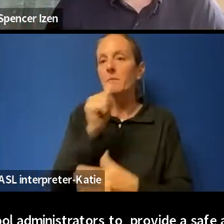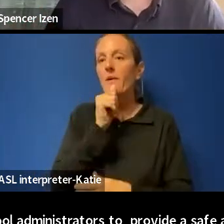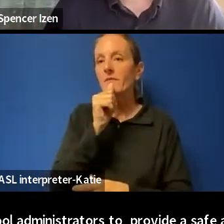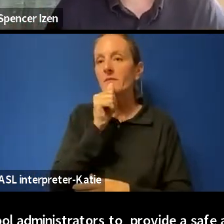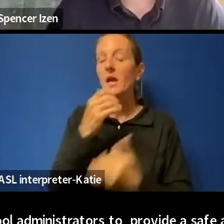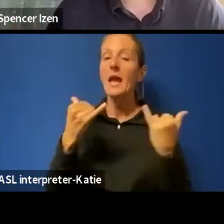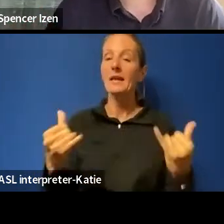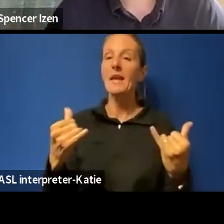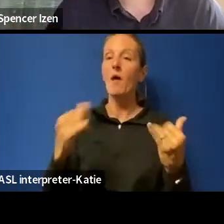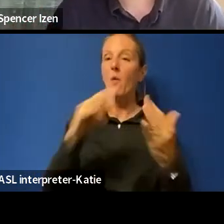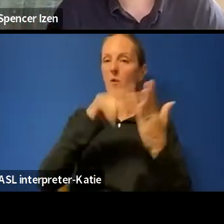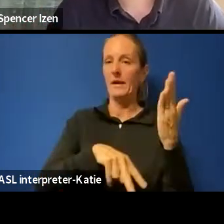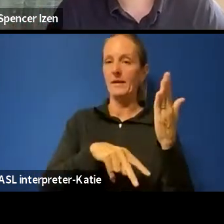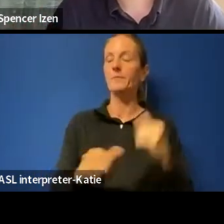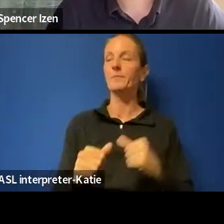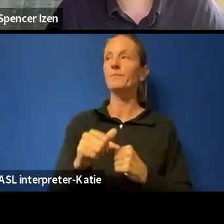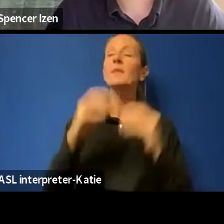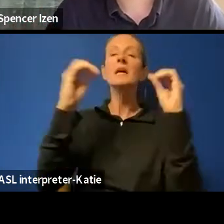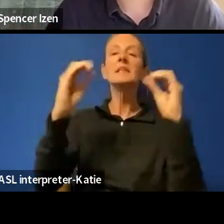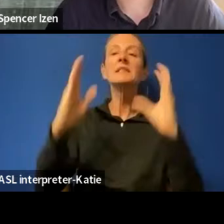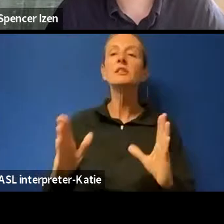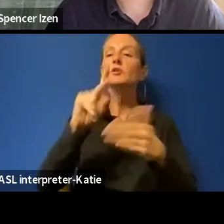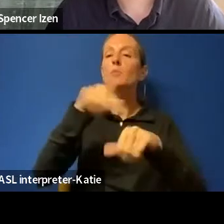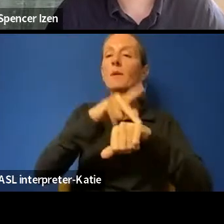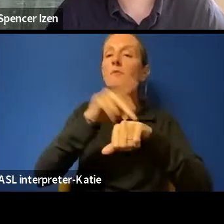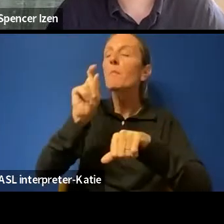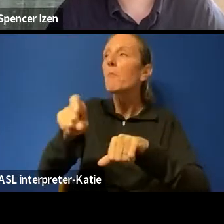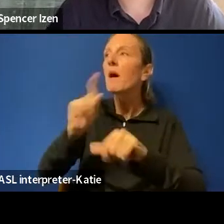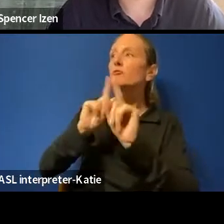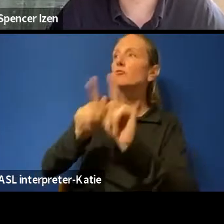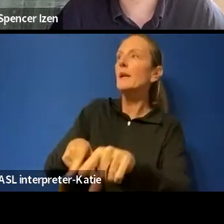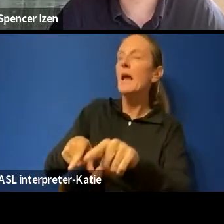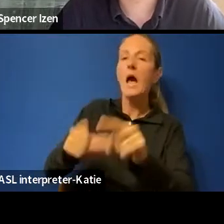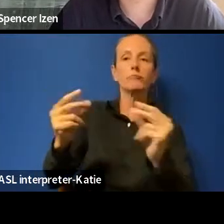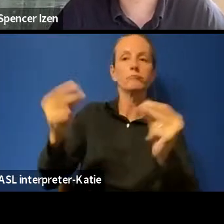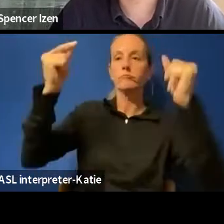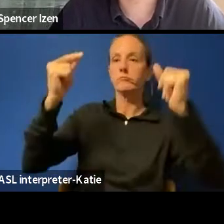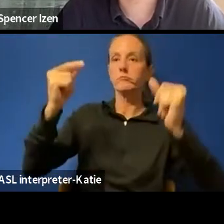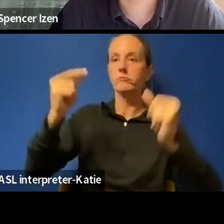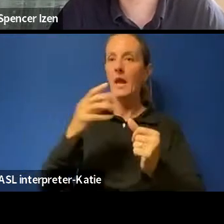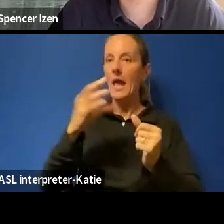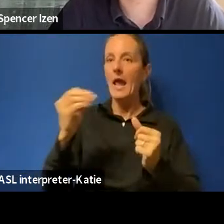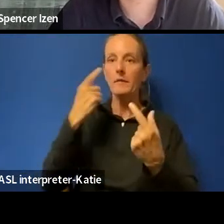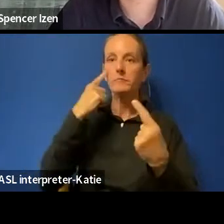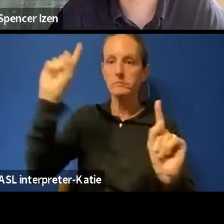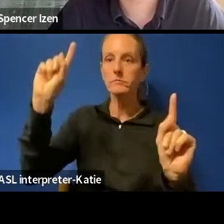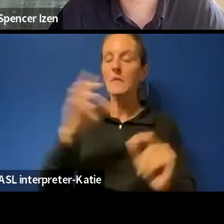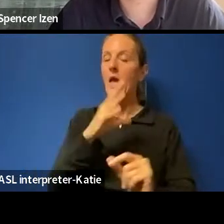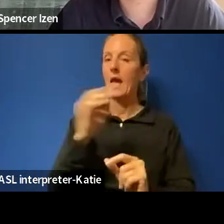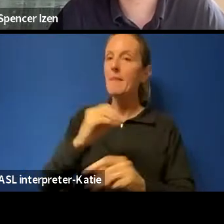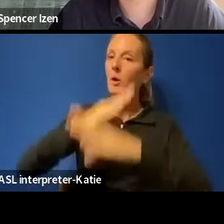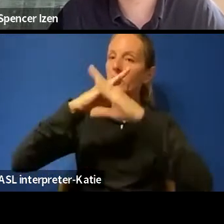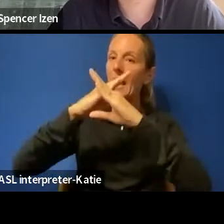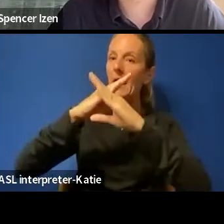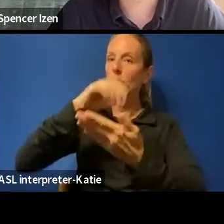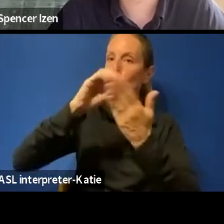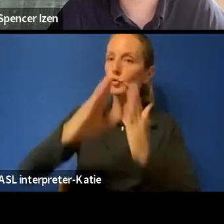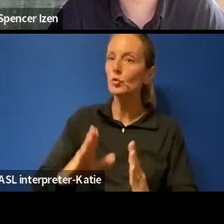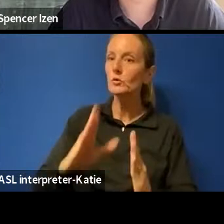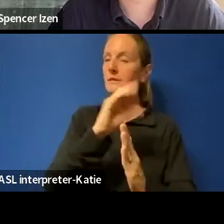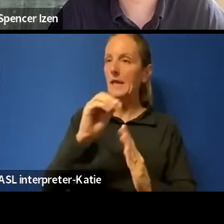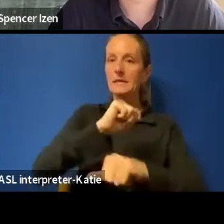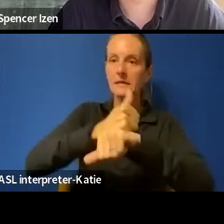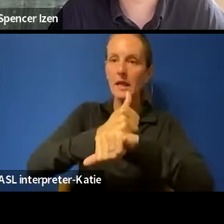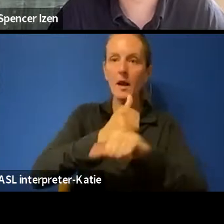principals must be able to react quickly and effectively to problems that arise in school, to protect their students and to provide the orderly atmosphere